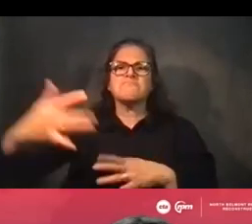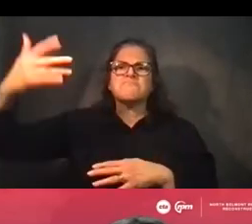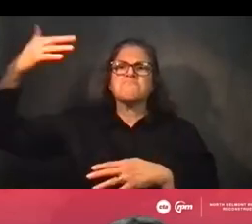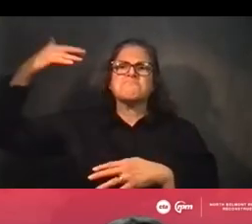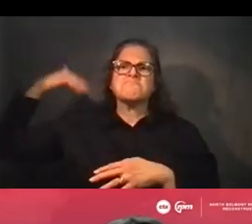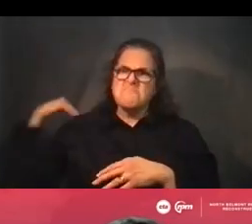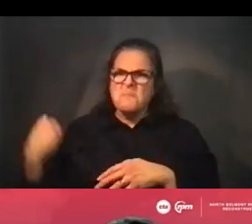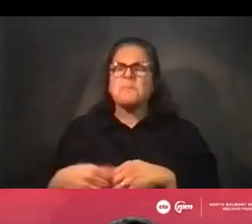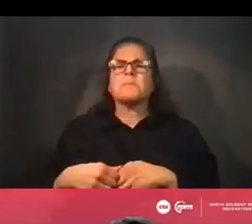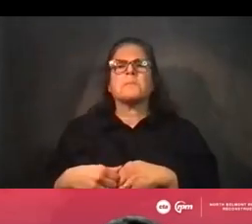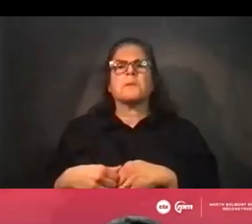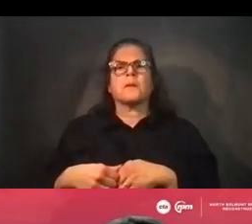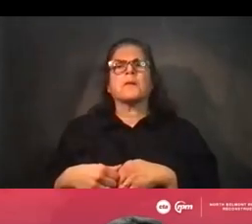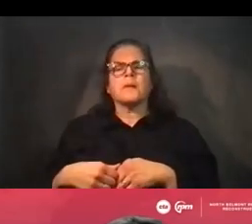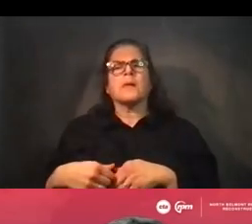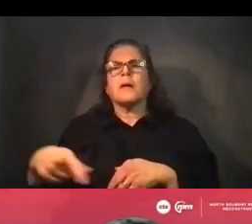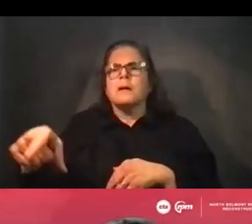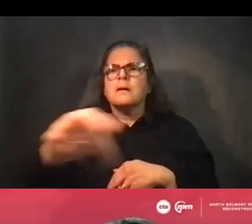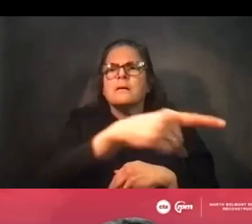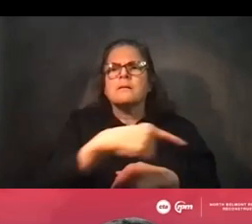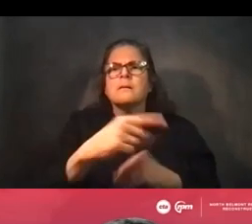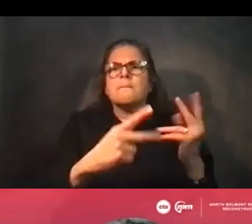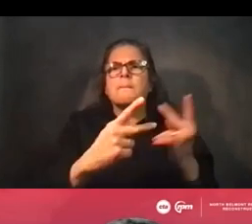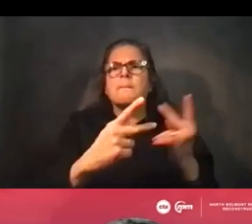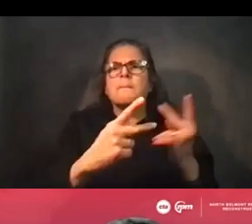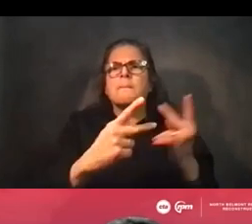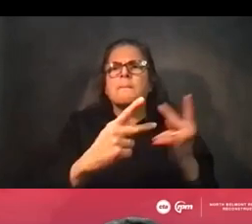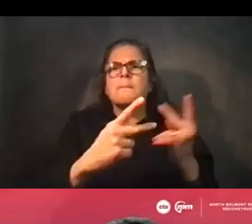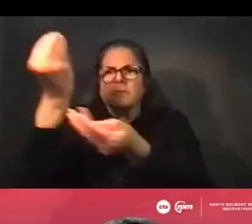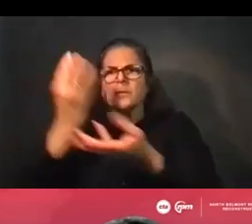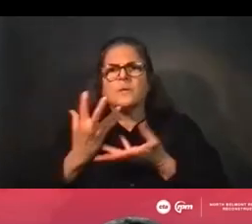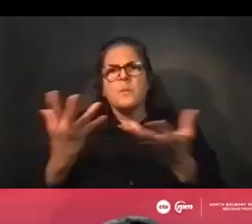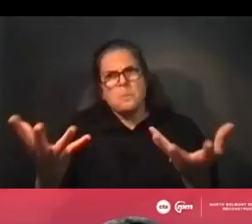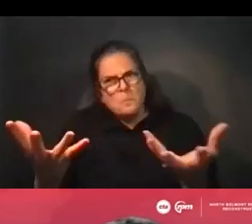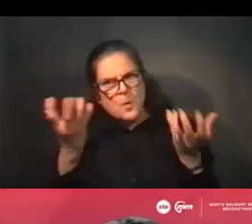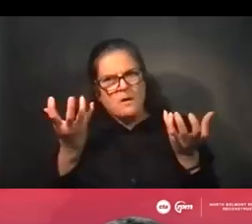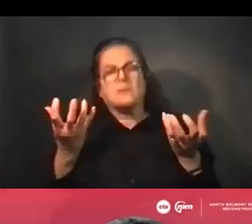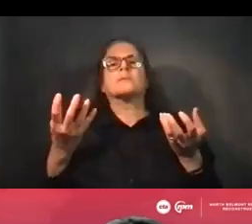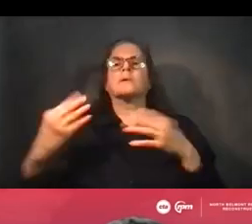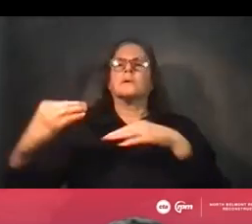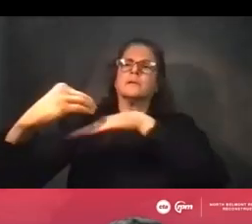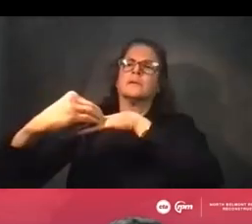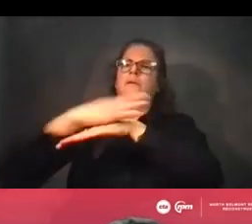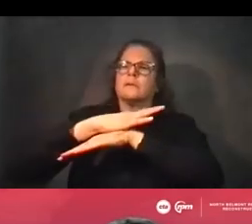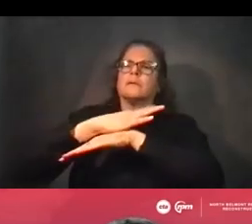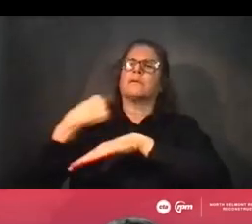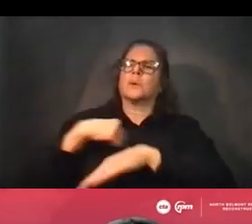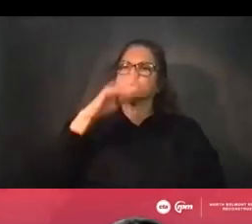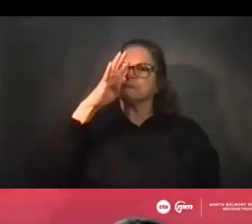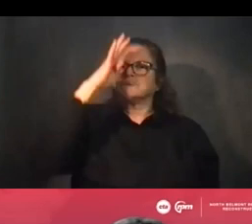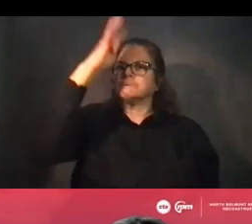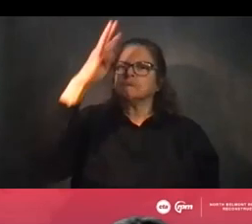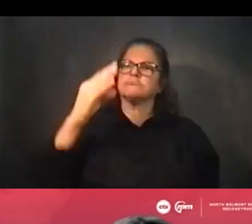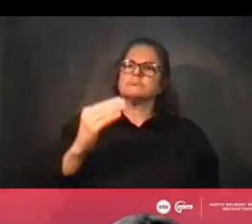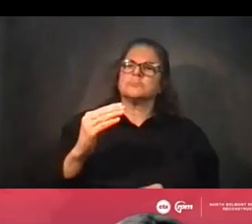talked to all of you about this, how it informed the design of the bypass. You know, we heard from several neighbors, several of you who were concerned